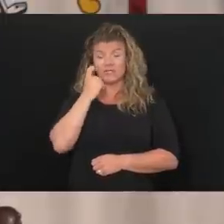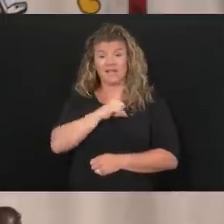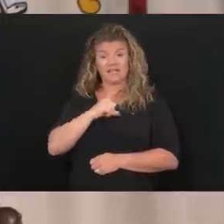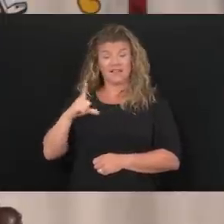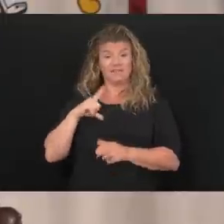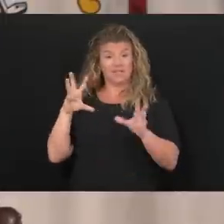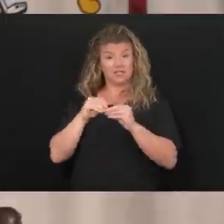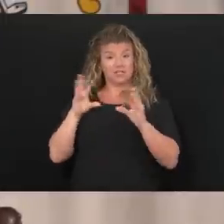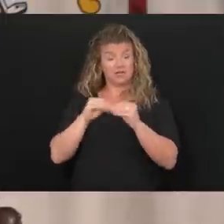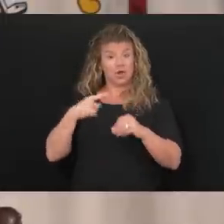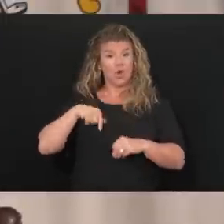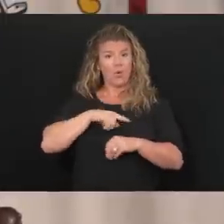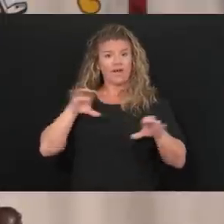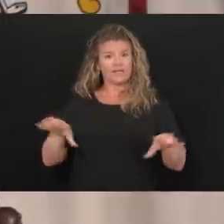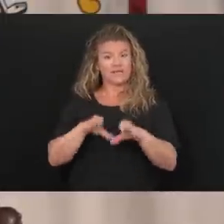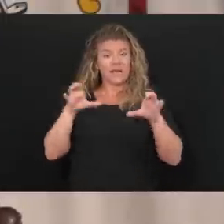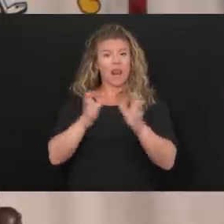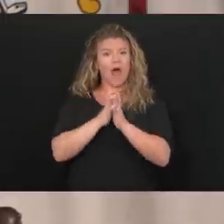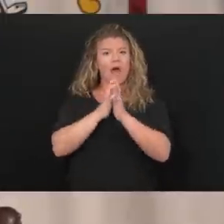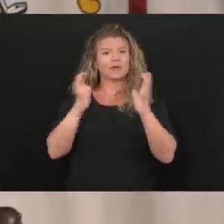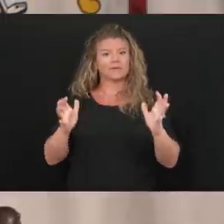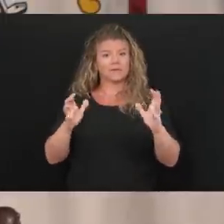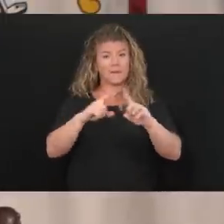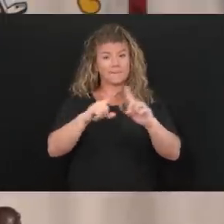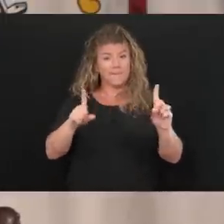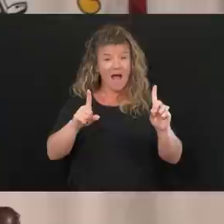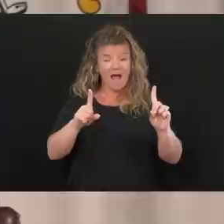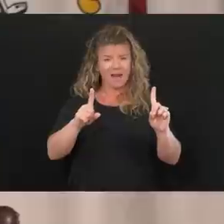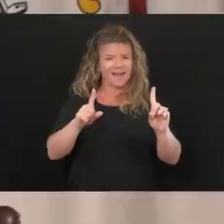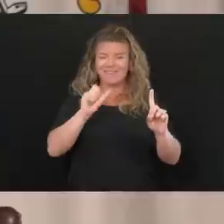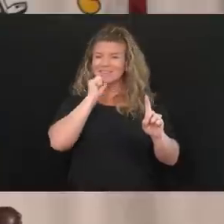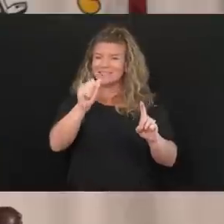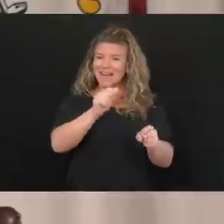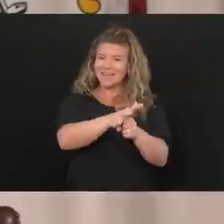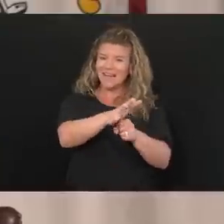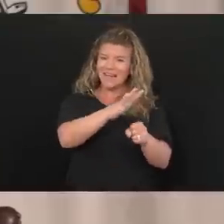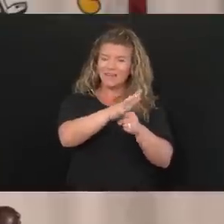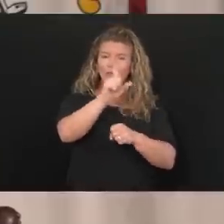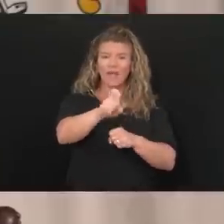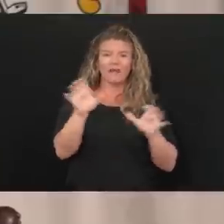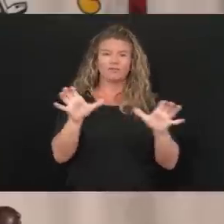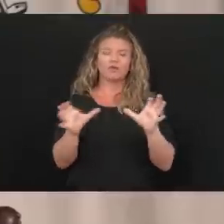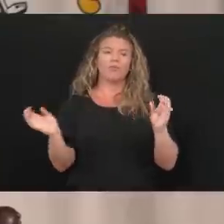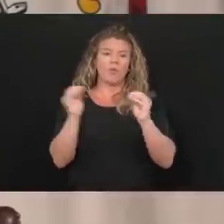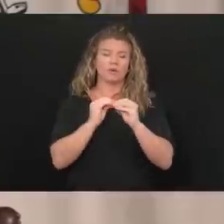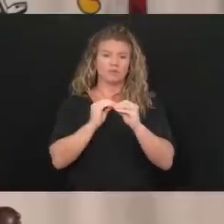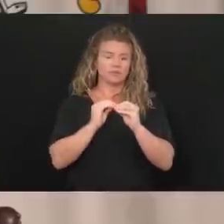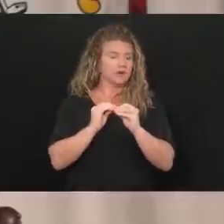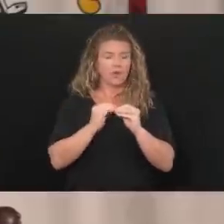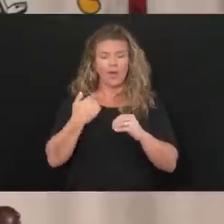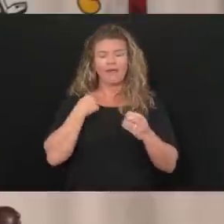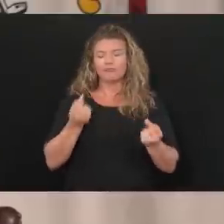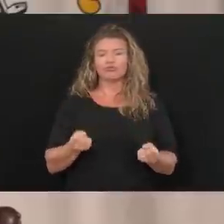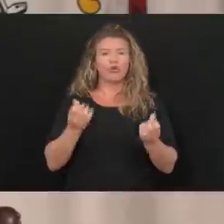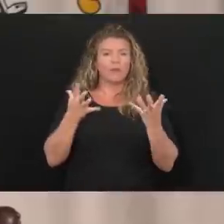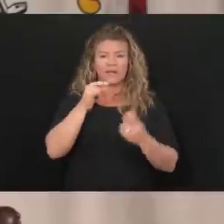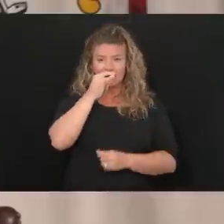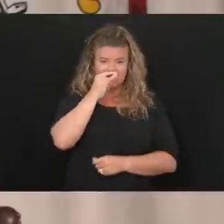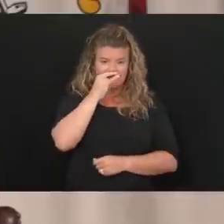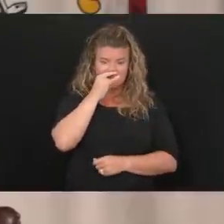did a lot, but if it's not enough, we've got to continue to do more. We've got too many kids